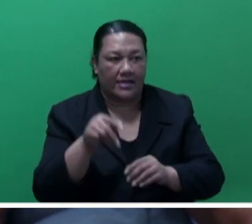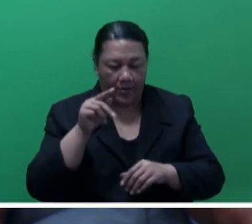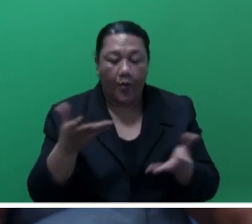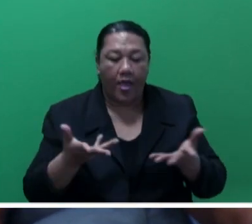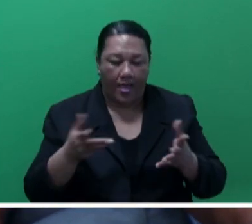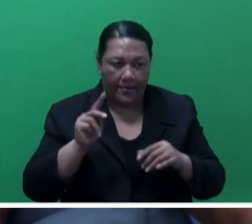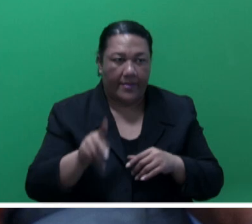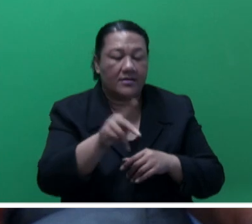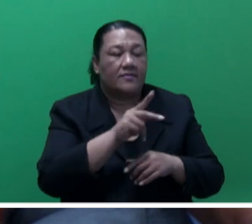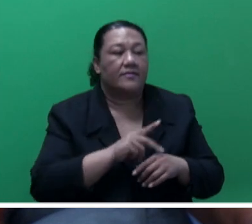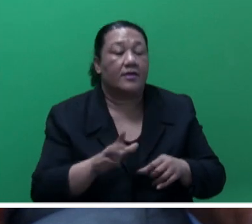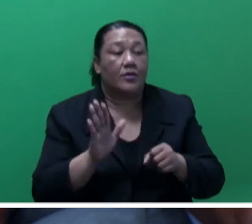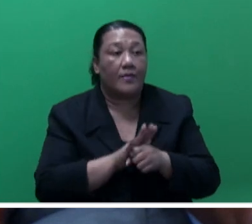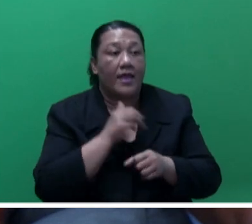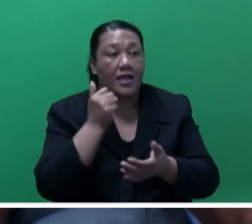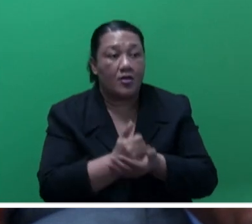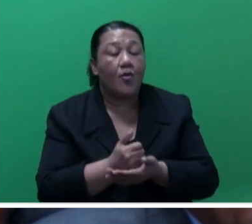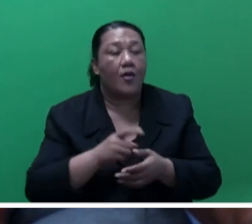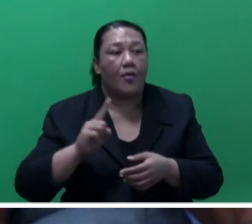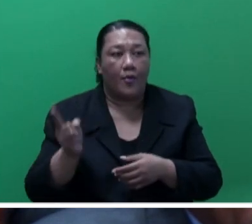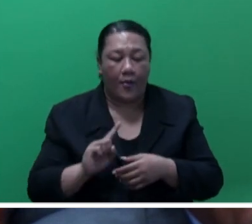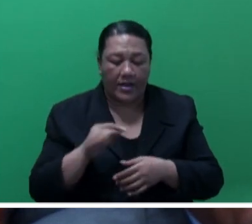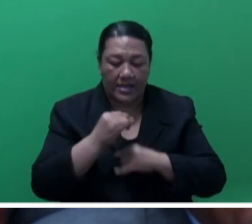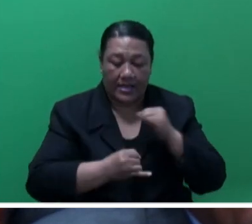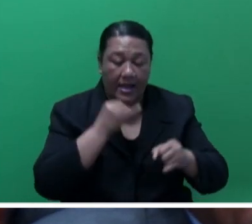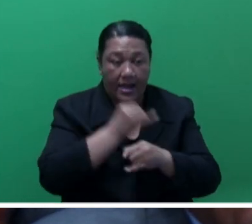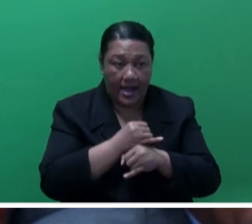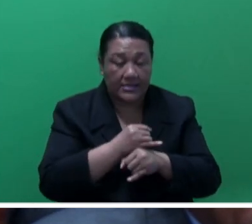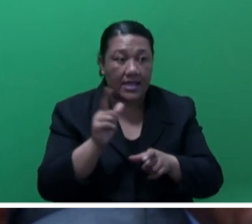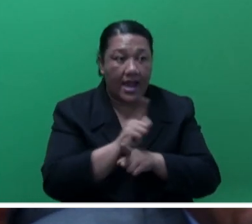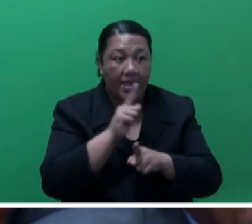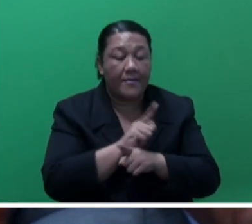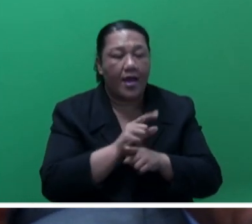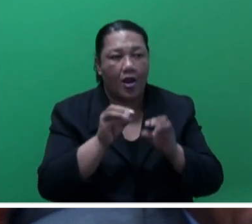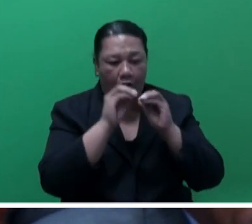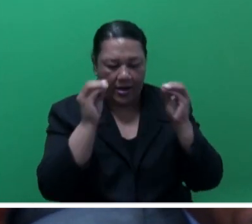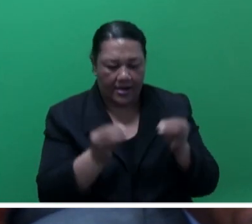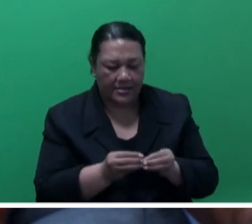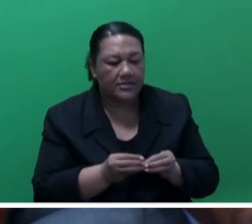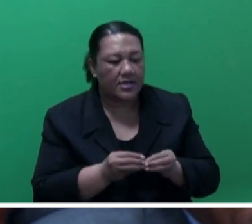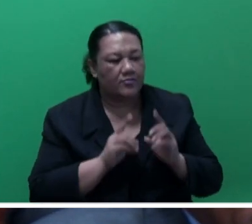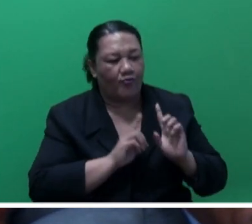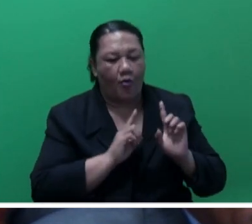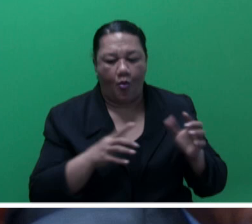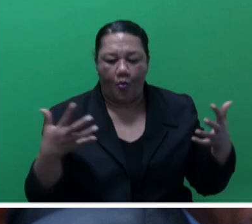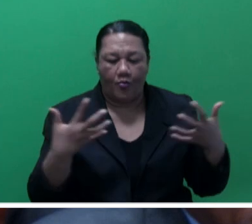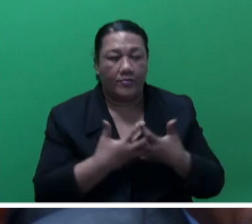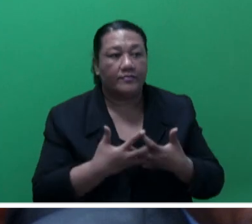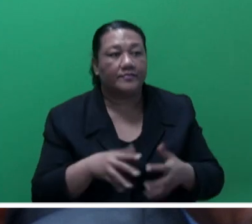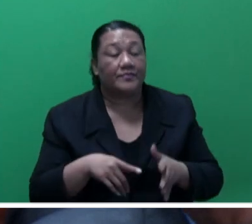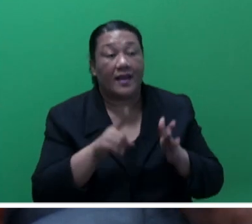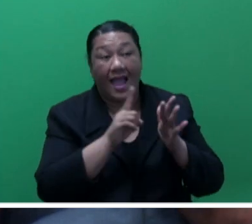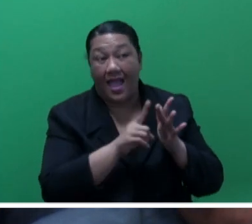out in collaboration with the International Labour Organization. Madam Deputy Speaker, IOM